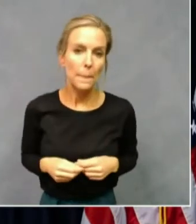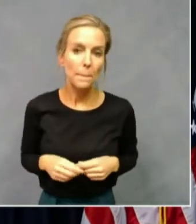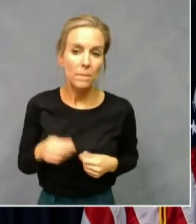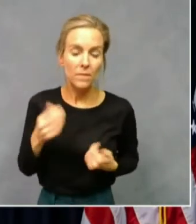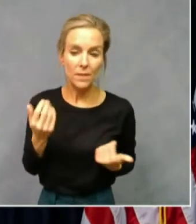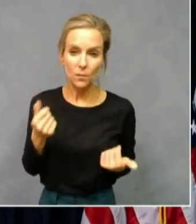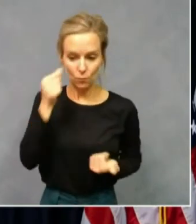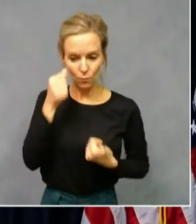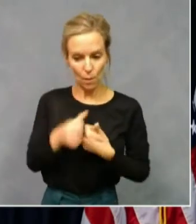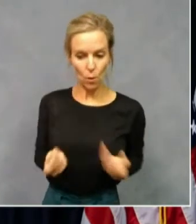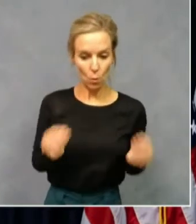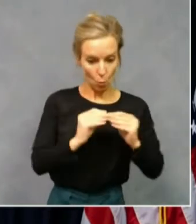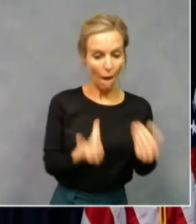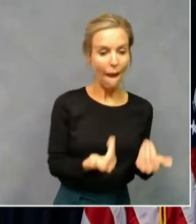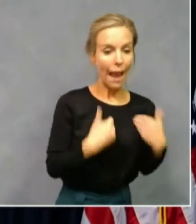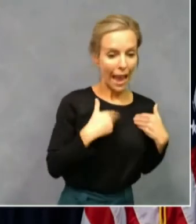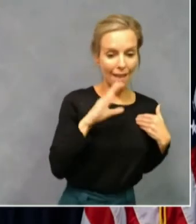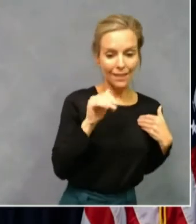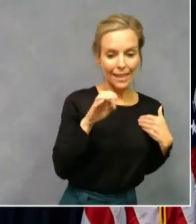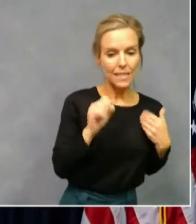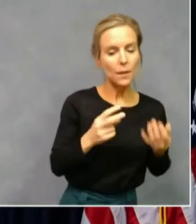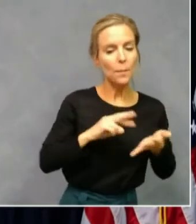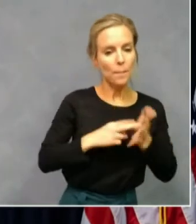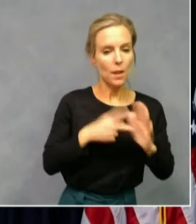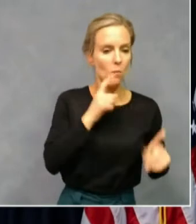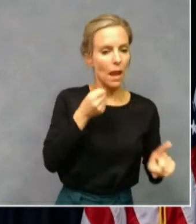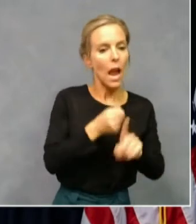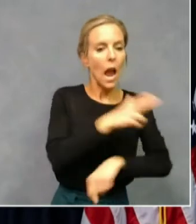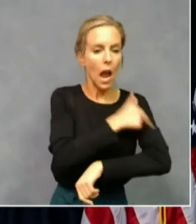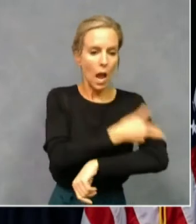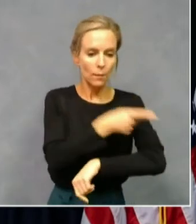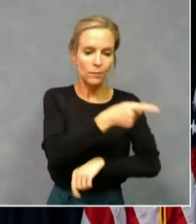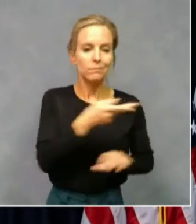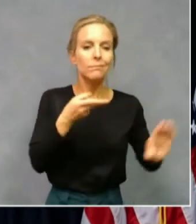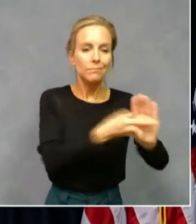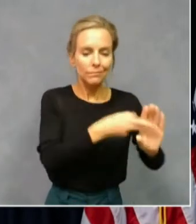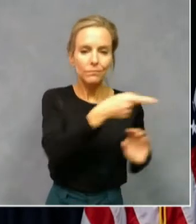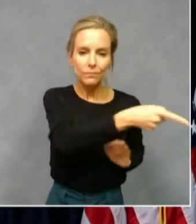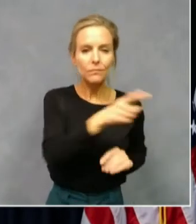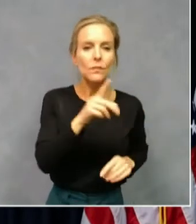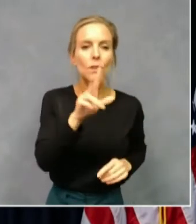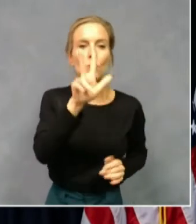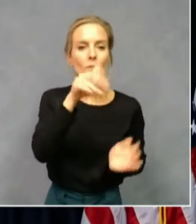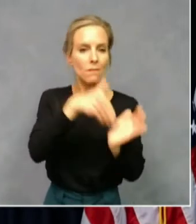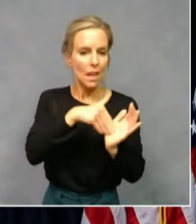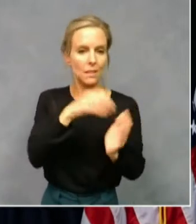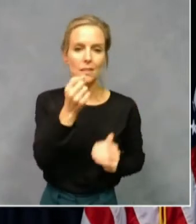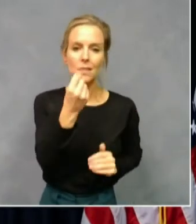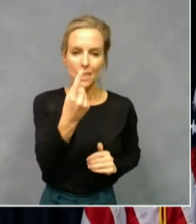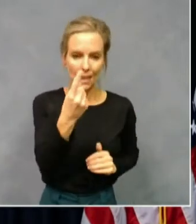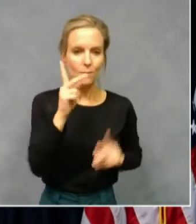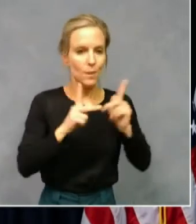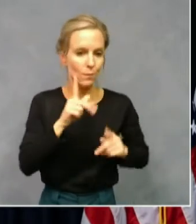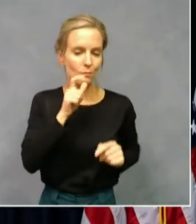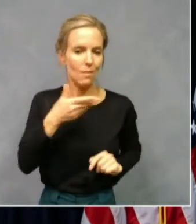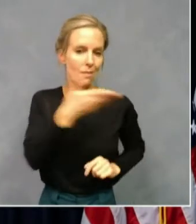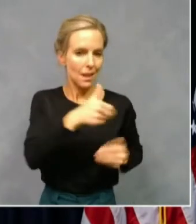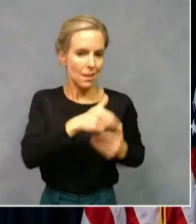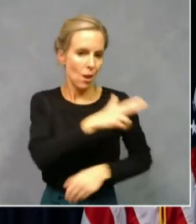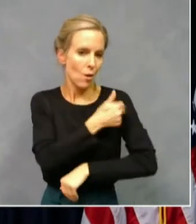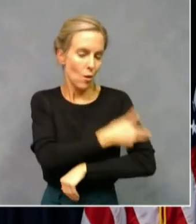mean more hospitalization. Today, 1,311 Kentuckians in the hospital with COVID-19. That's up from